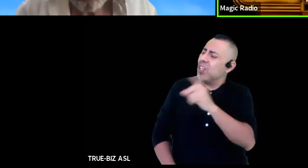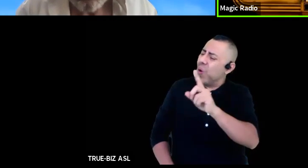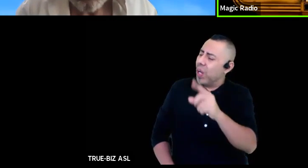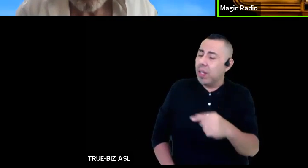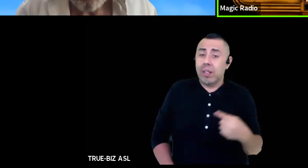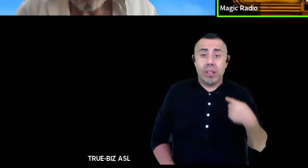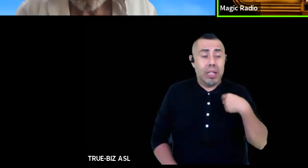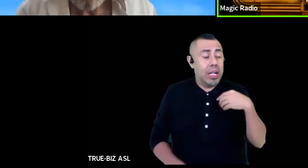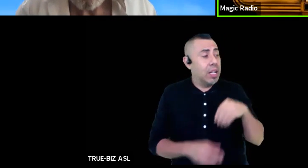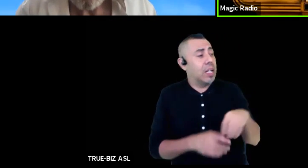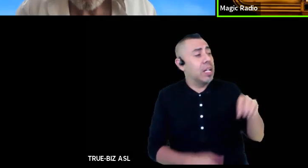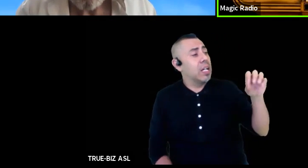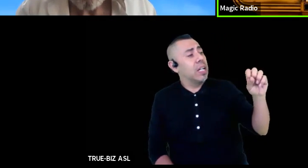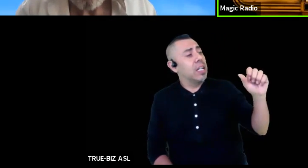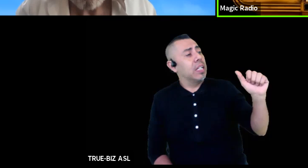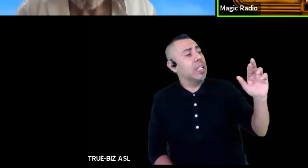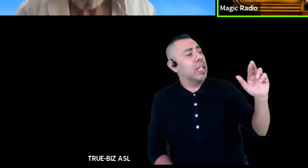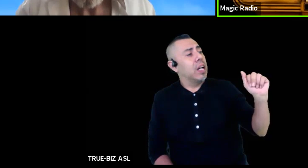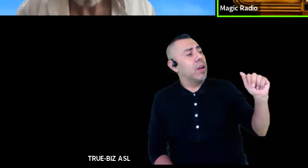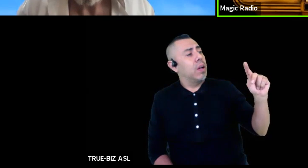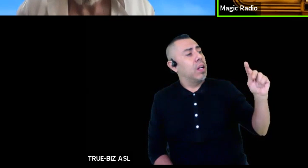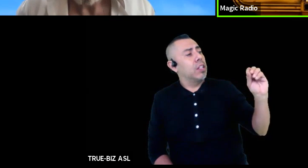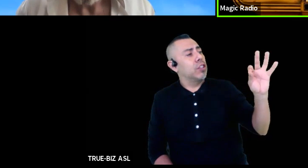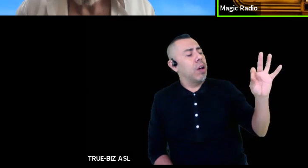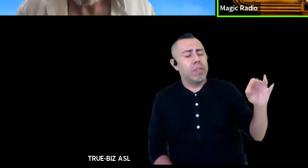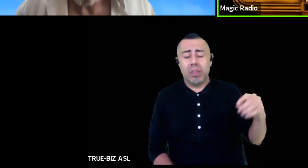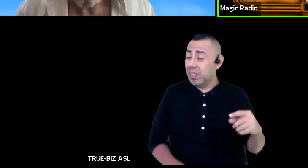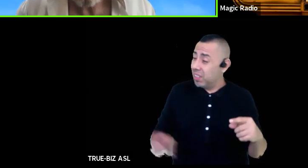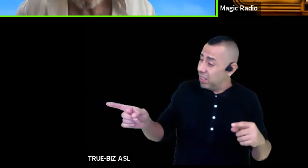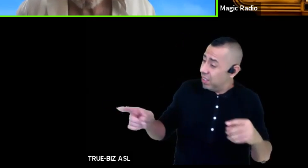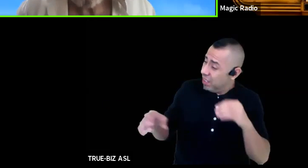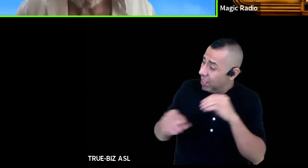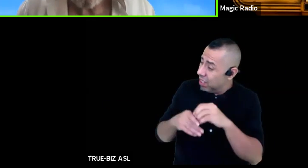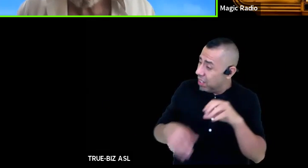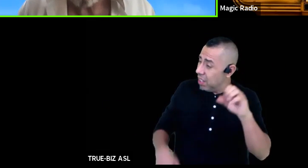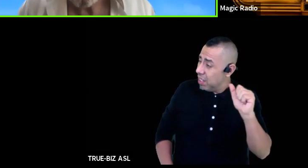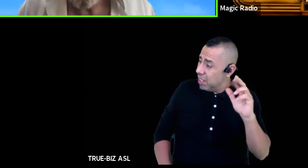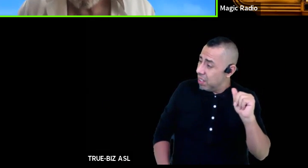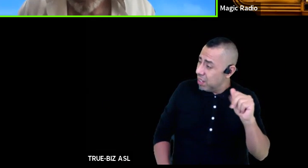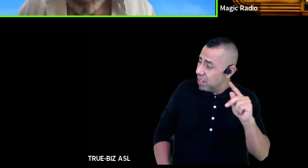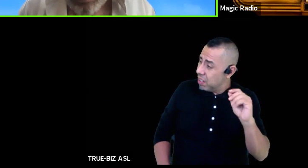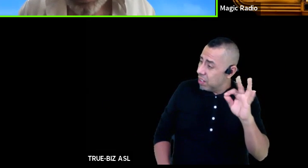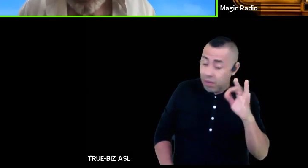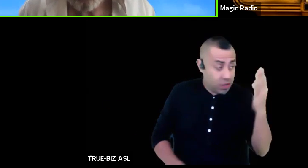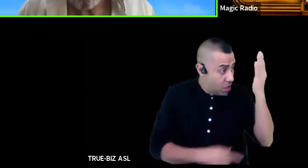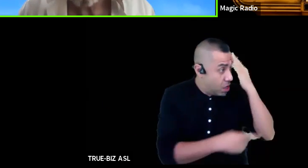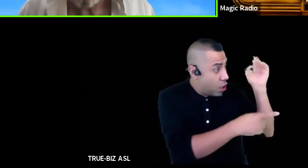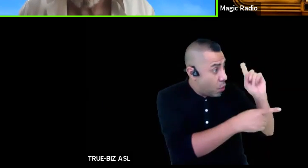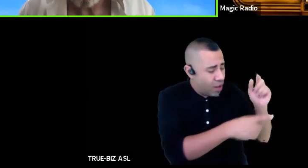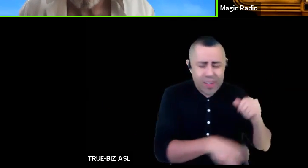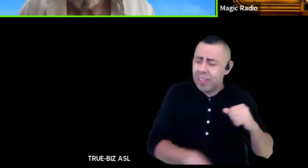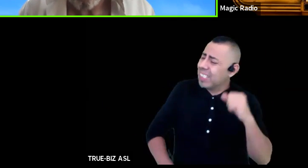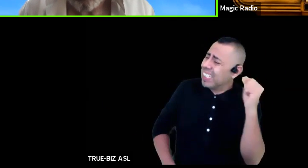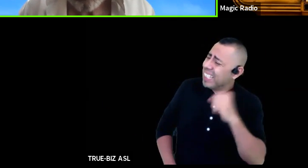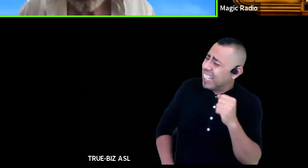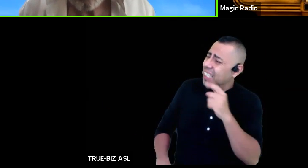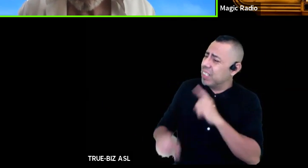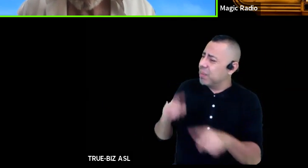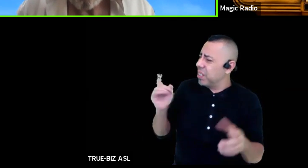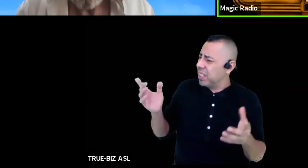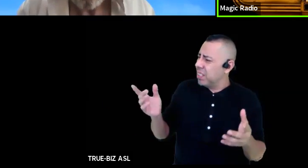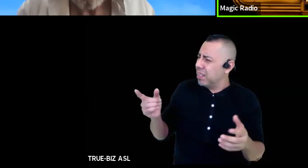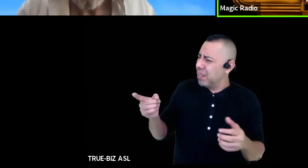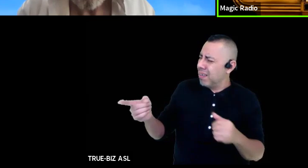Saratov? yes you know where it is yes but Saratov's inland you're nowhere near the sea